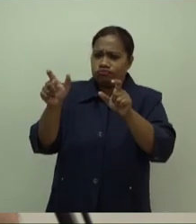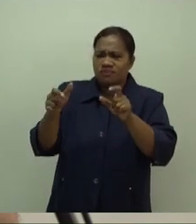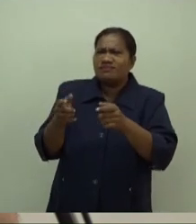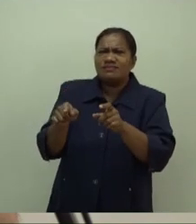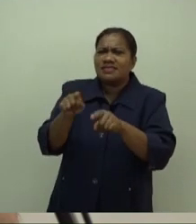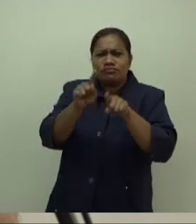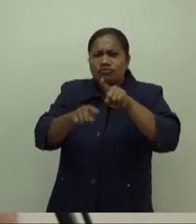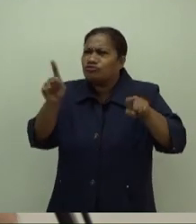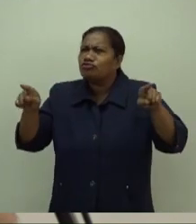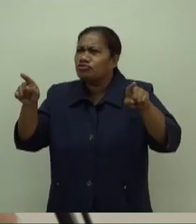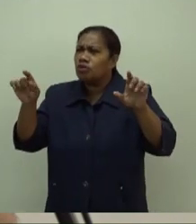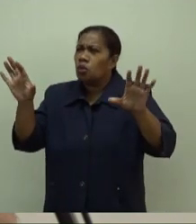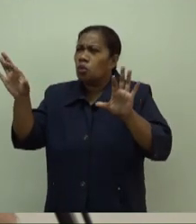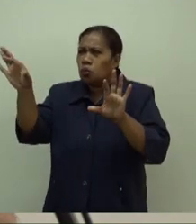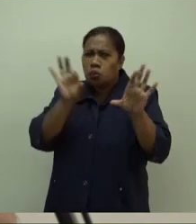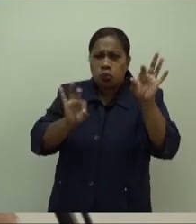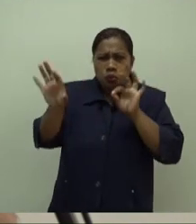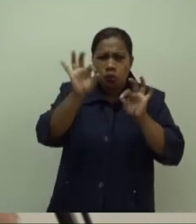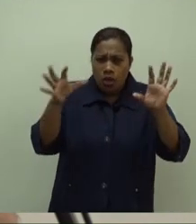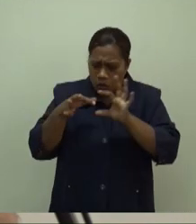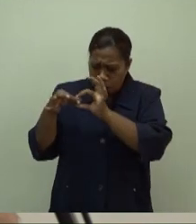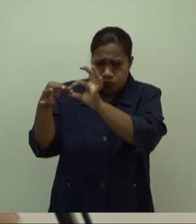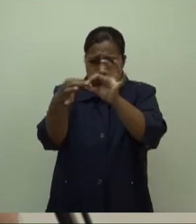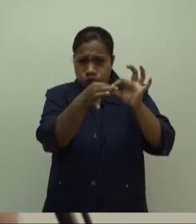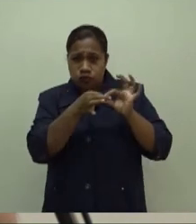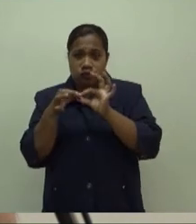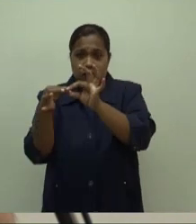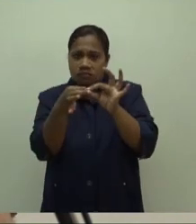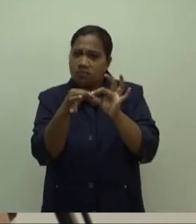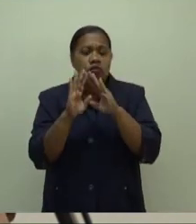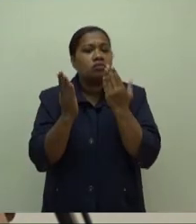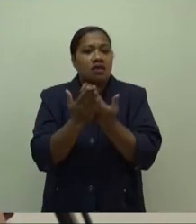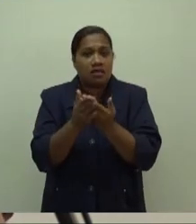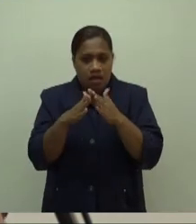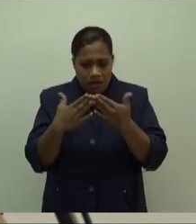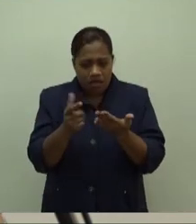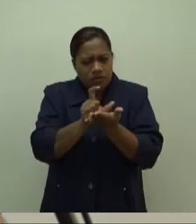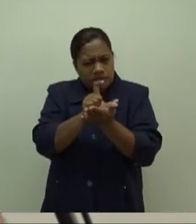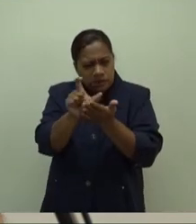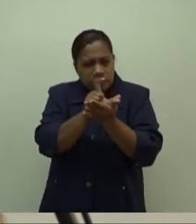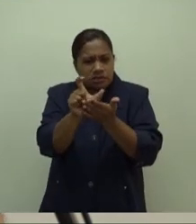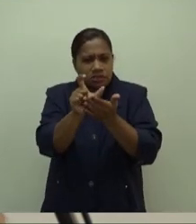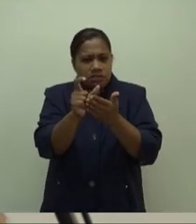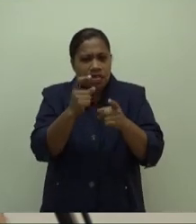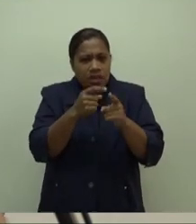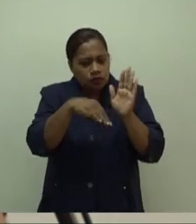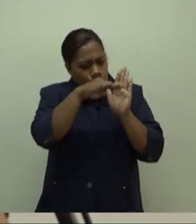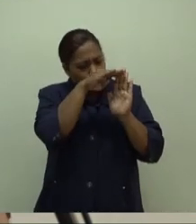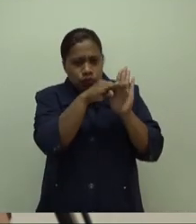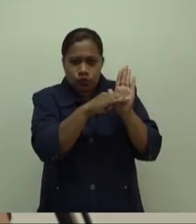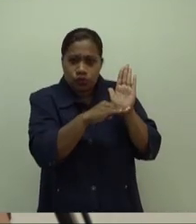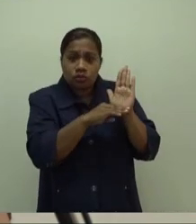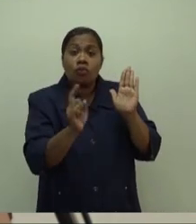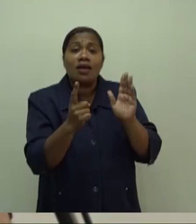care services for NCDs. We have clear and evolving guidelines on diabetic care, especially